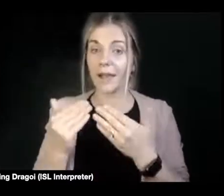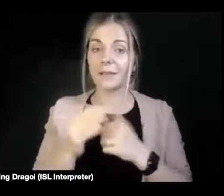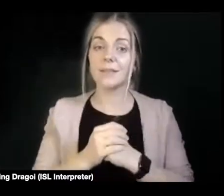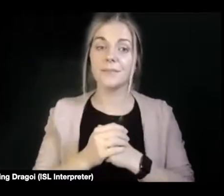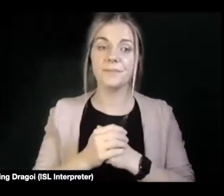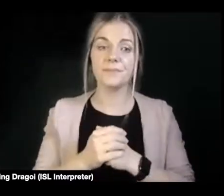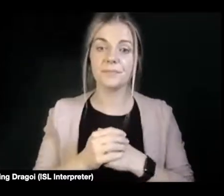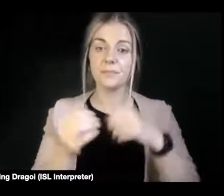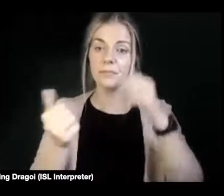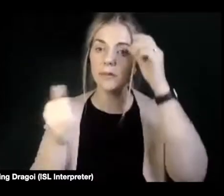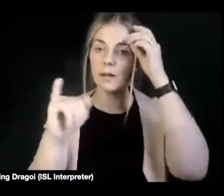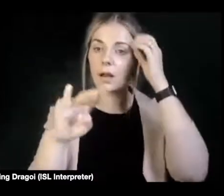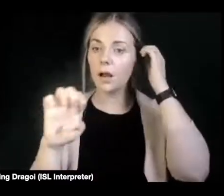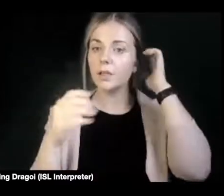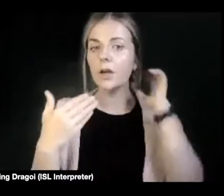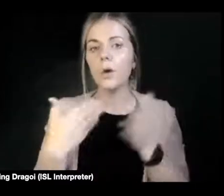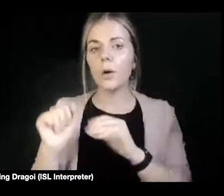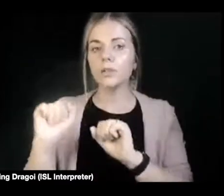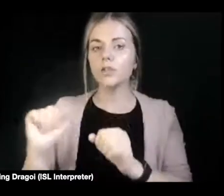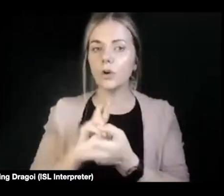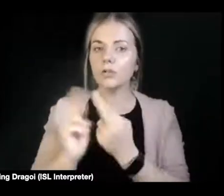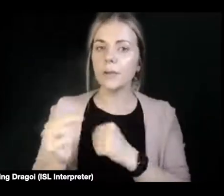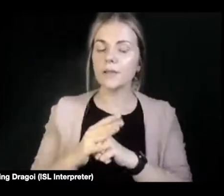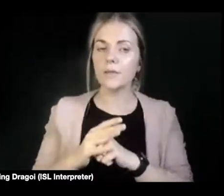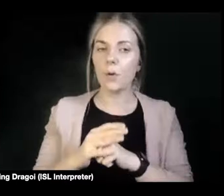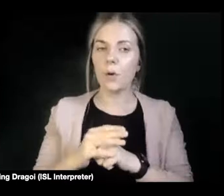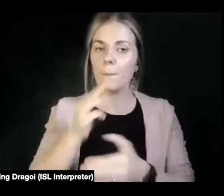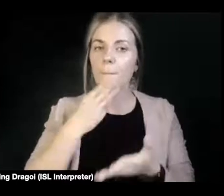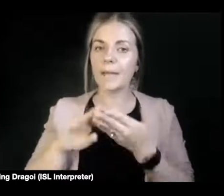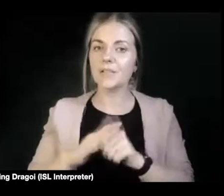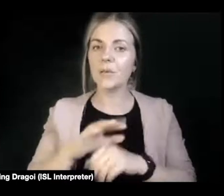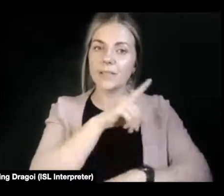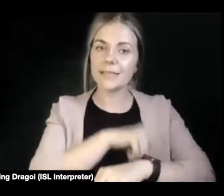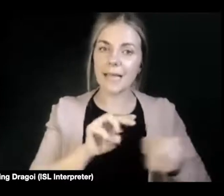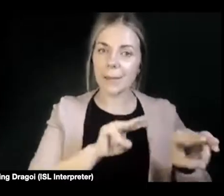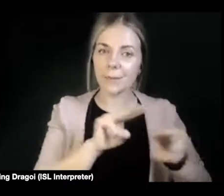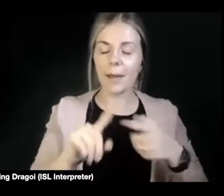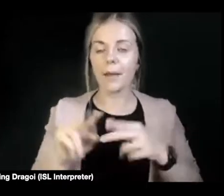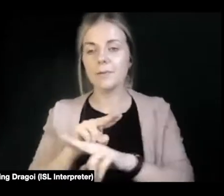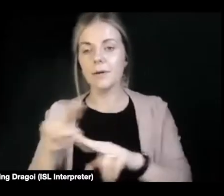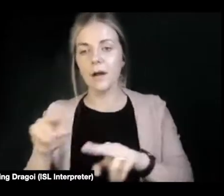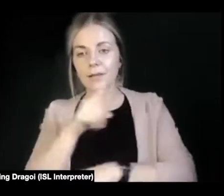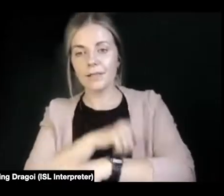you hear the response message to the same people and non-disabled people,